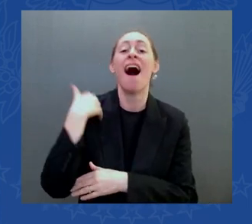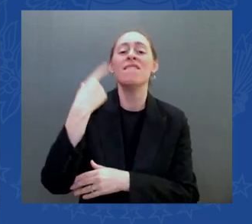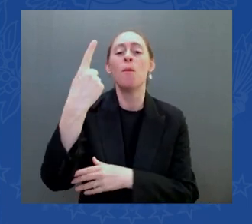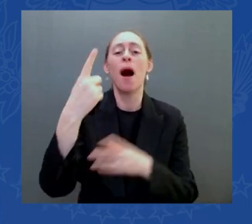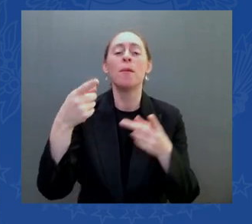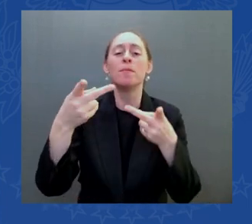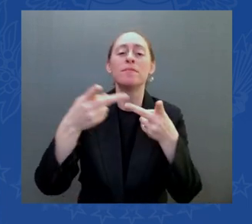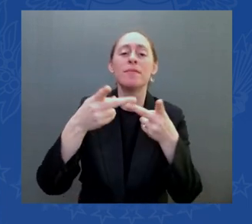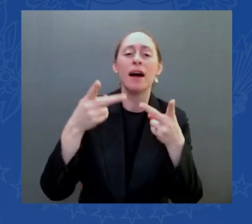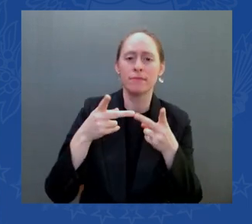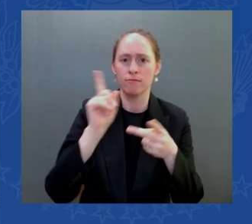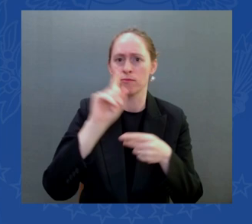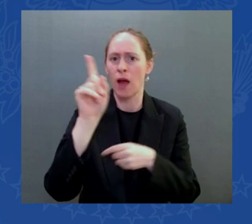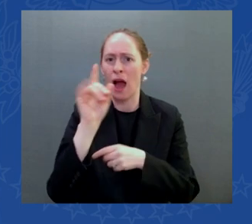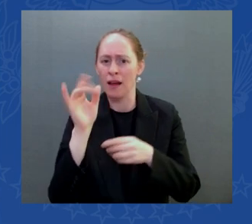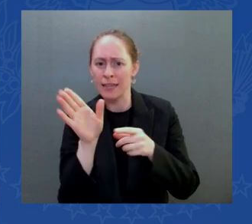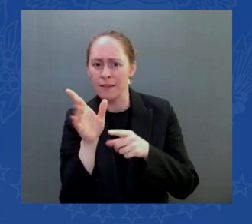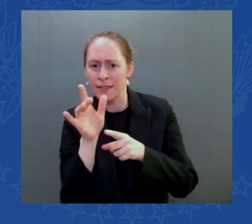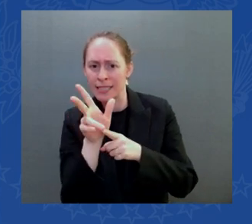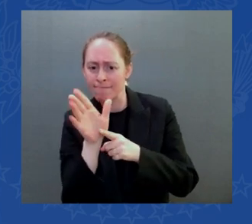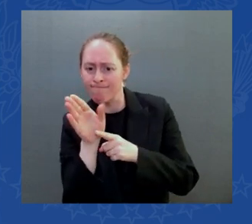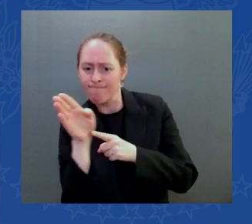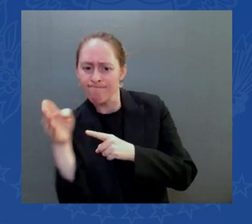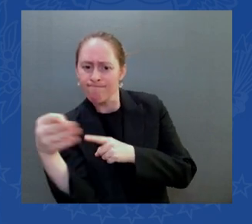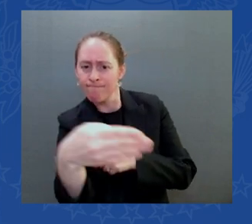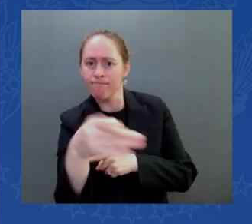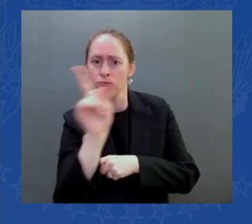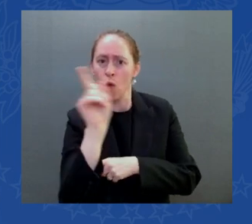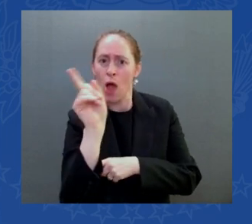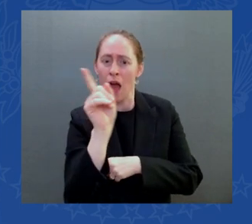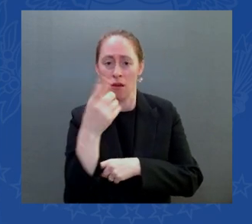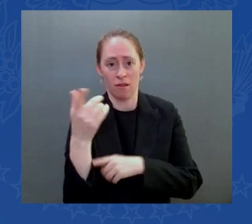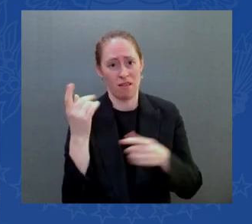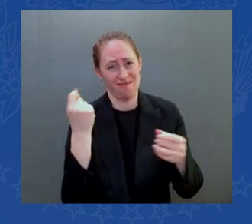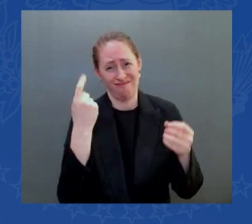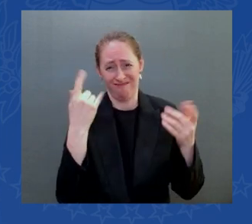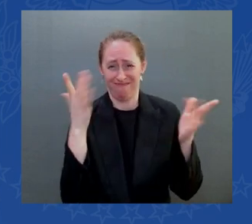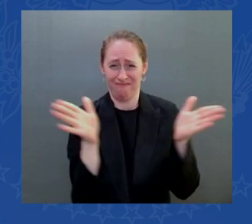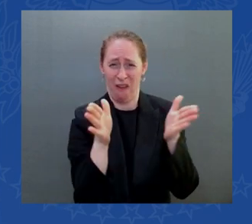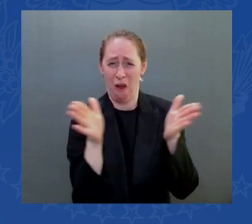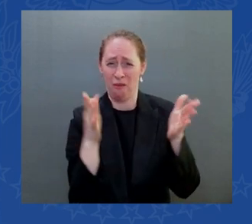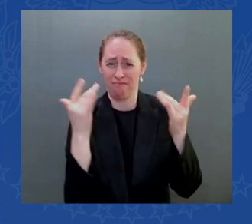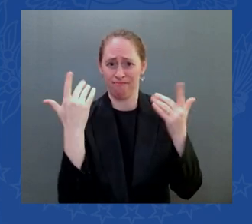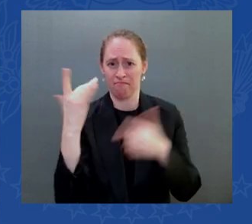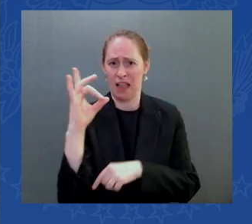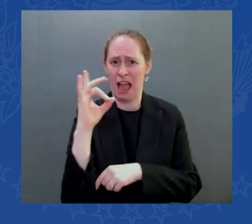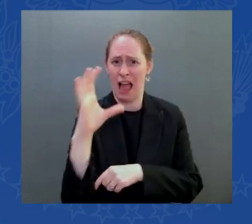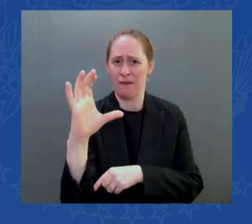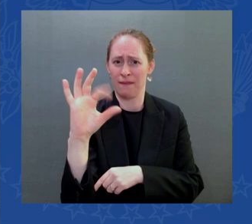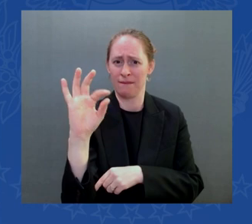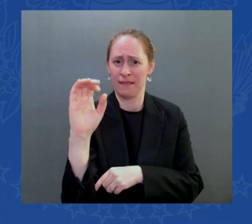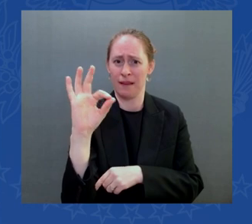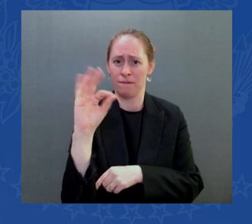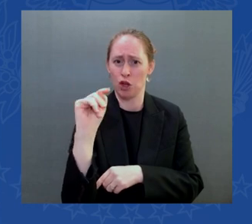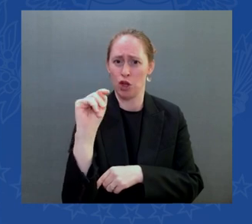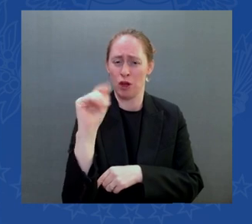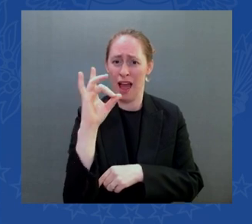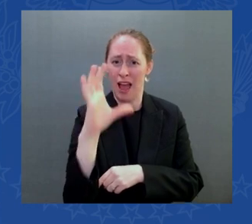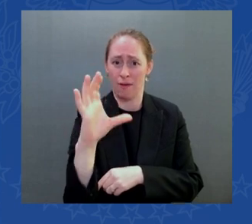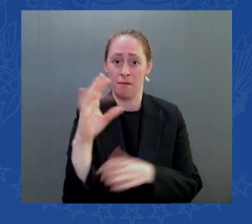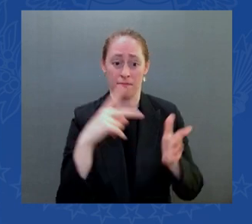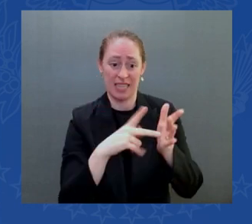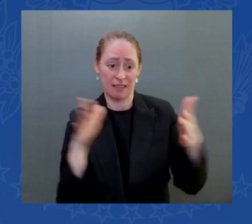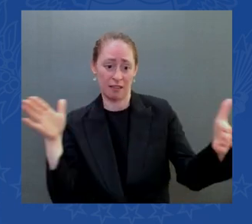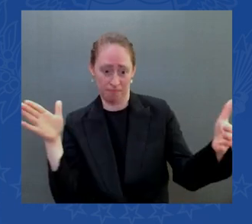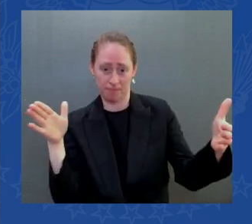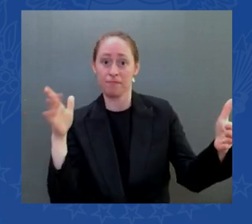765 foot ship in 800 feet I call that tough parallel parking man but seriously and